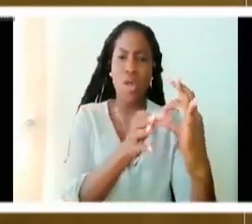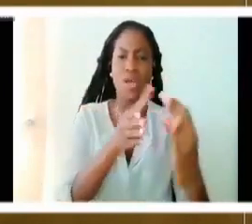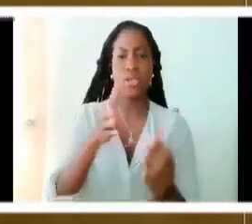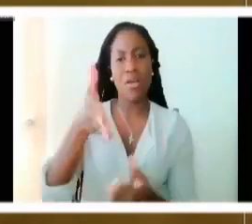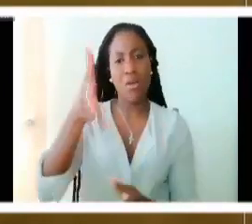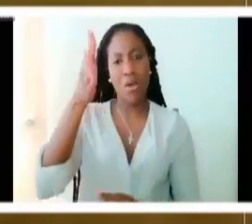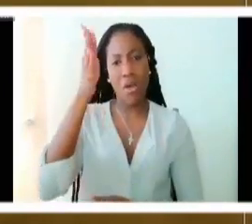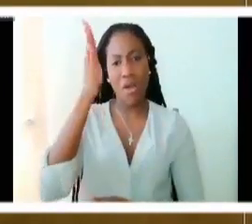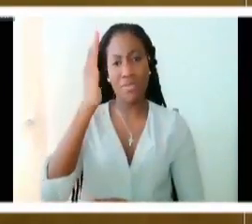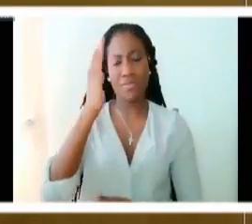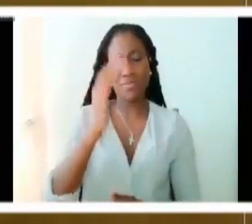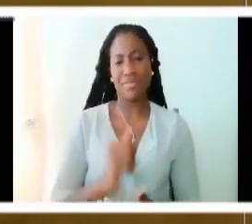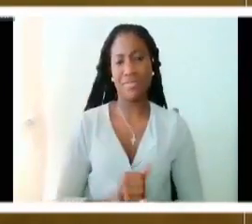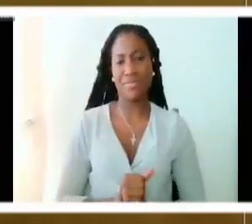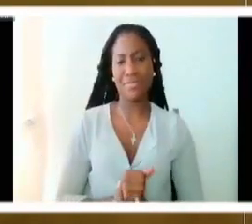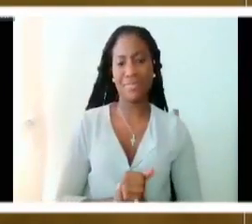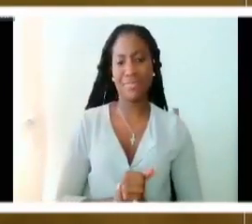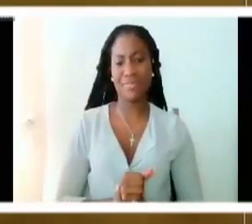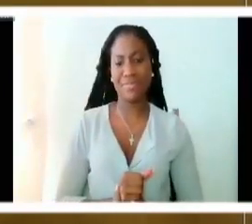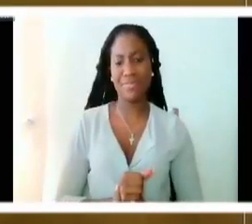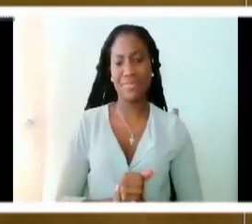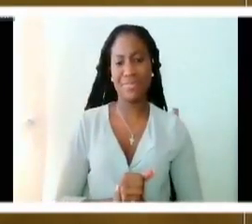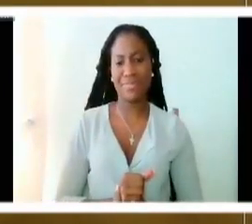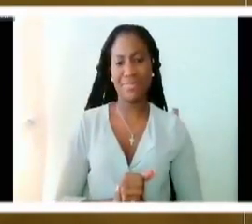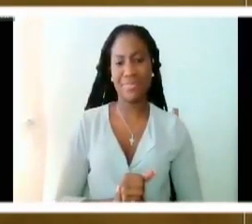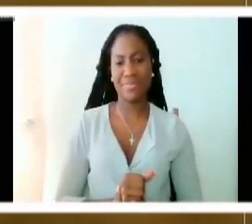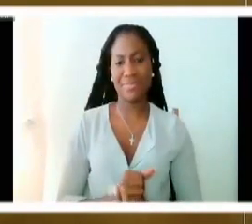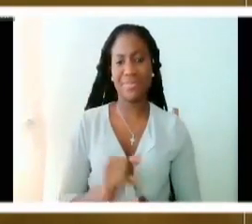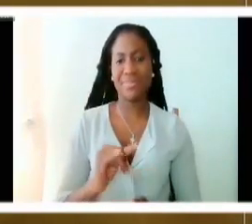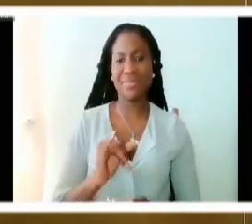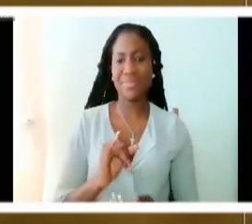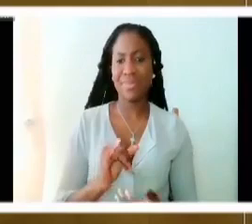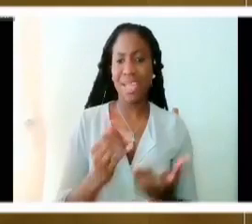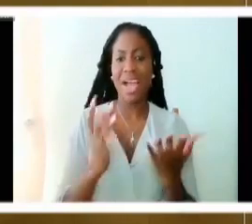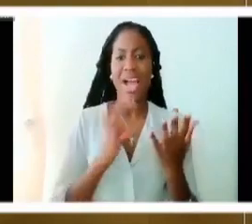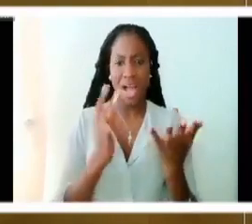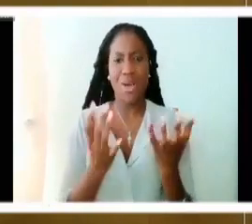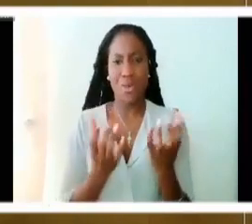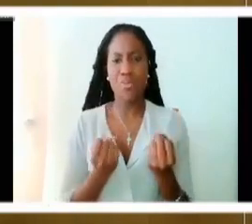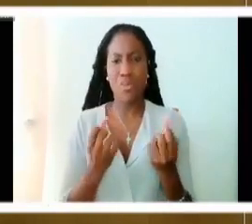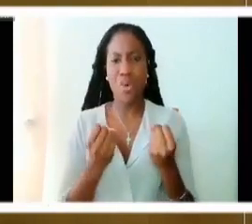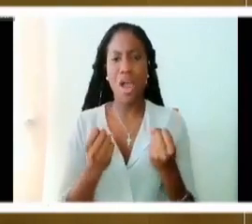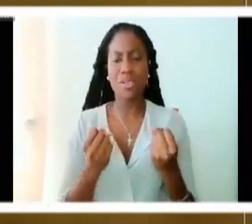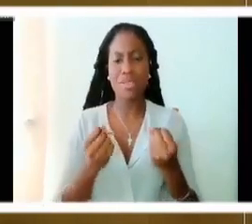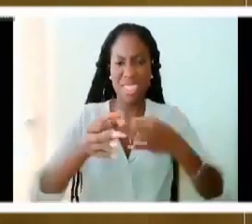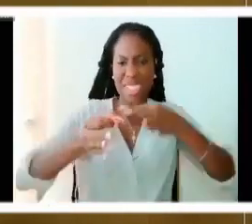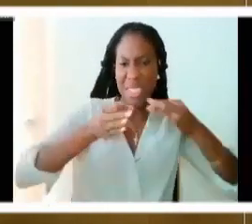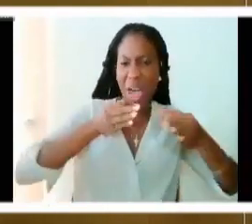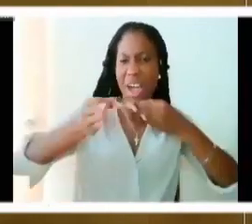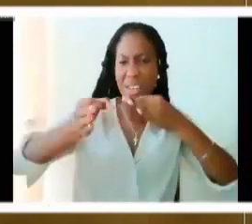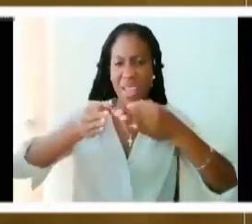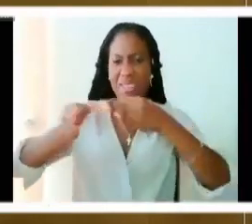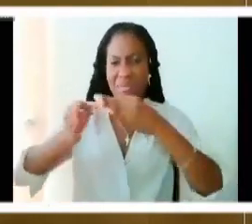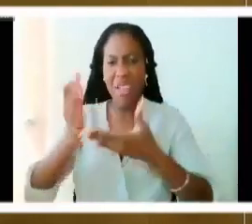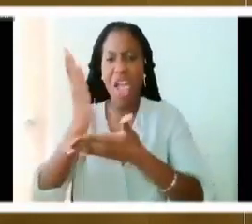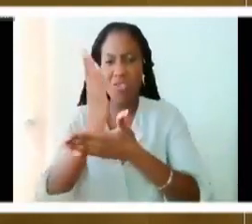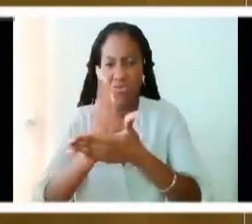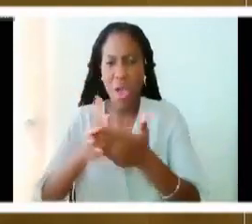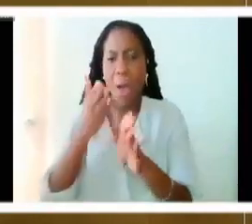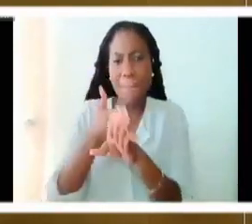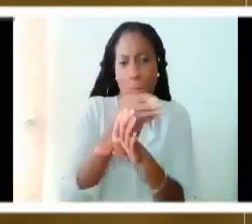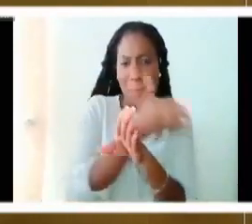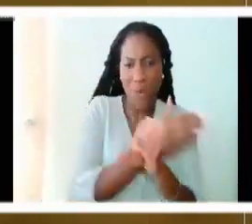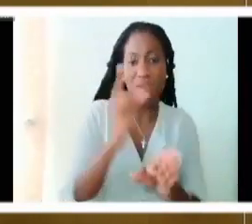What I want to say to start is, let's get the parameters really straight and clear. In our